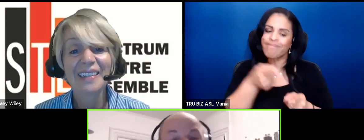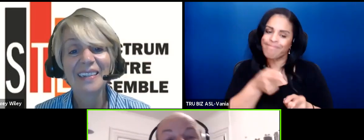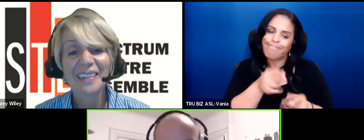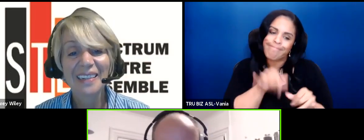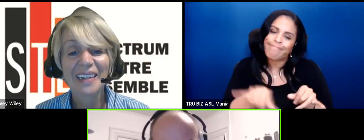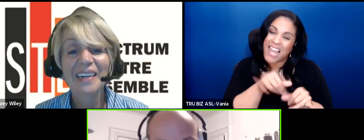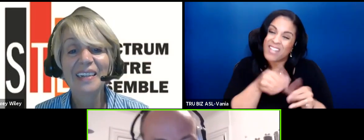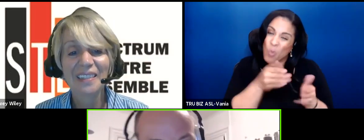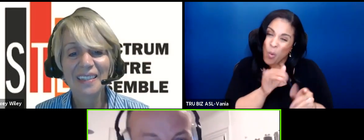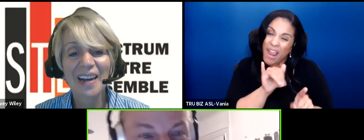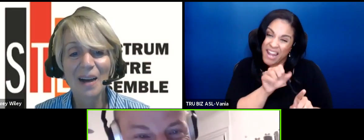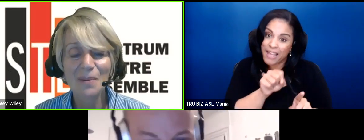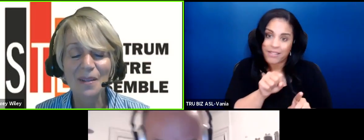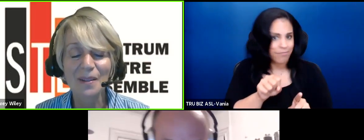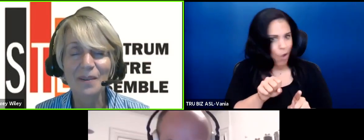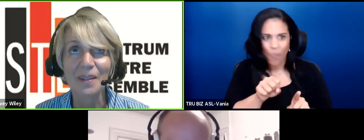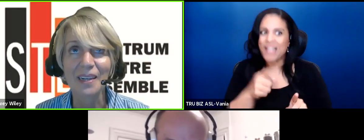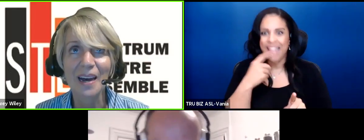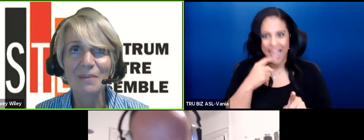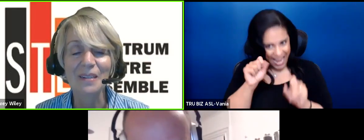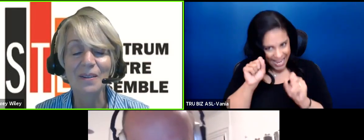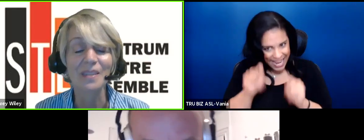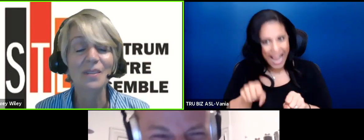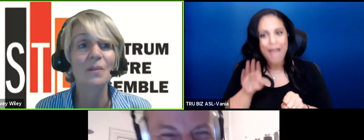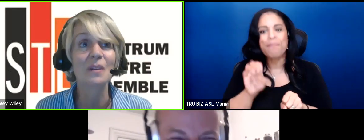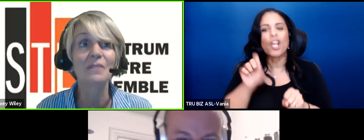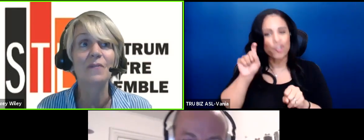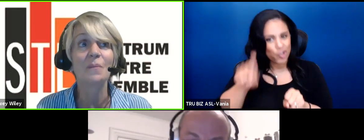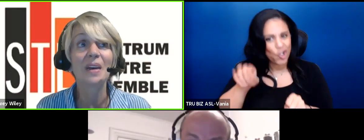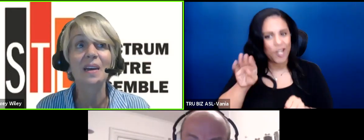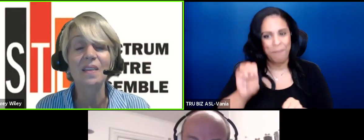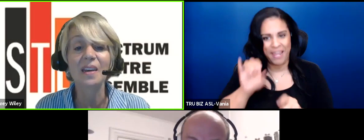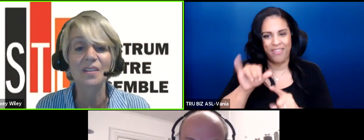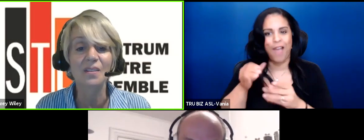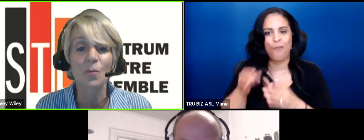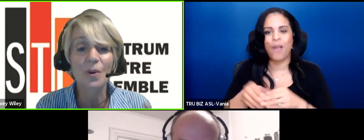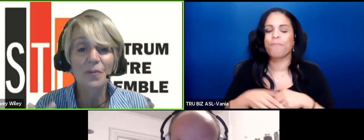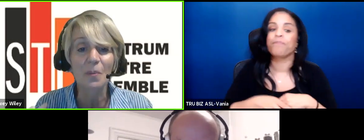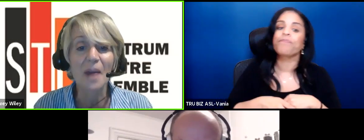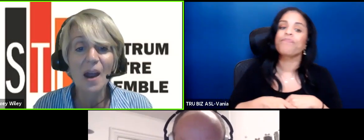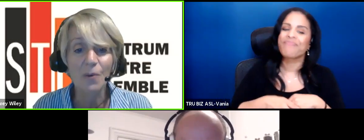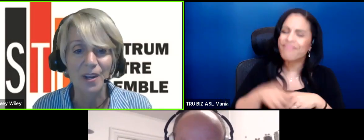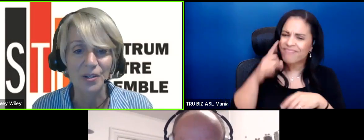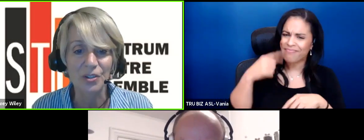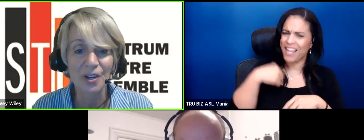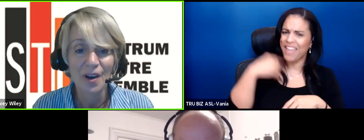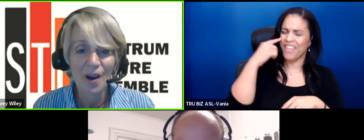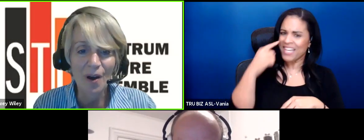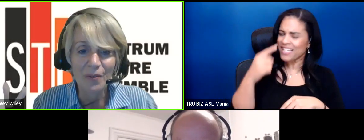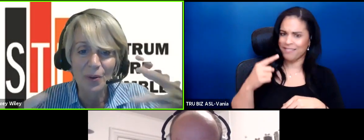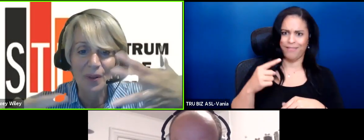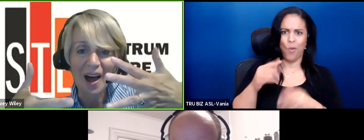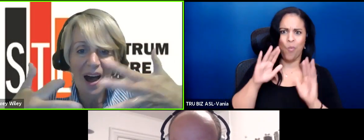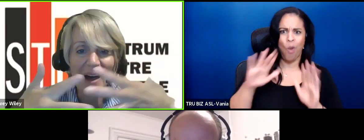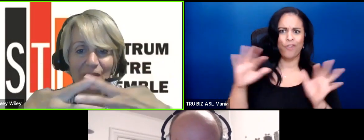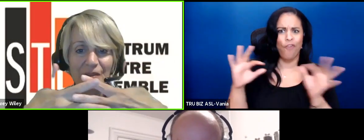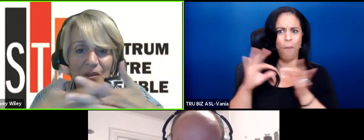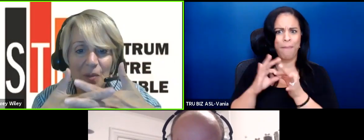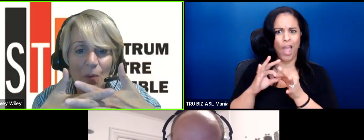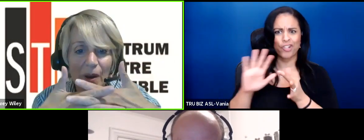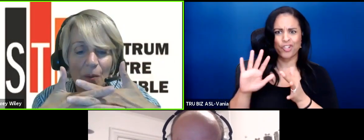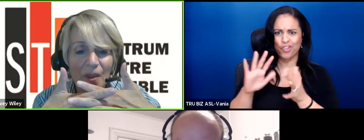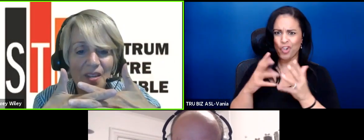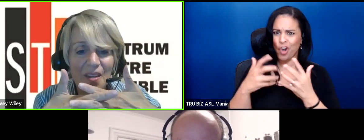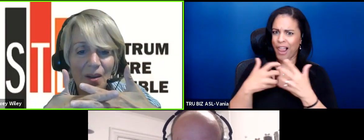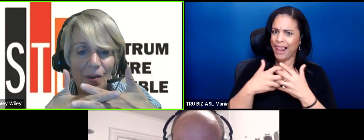it can and should be. Absolutely absolutely. So for me I think it's such a wonderful marriage of your lives